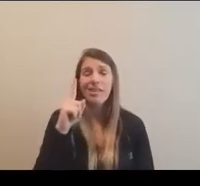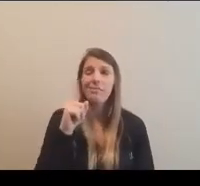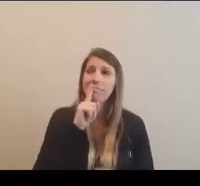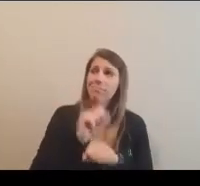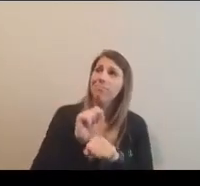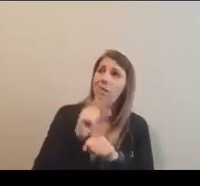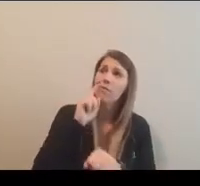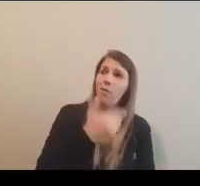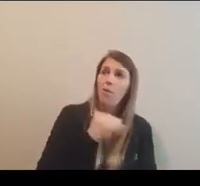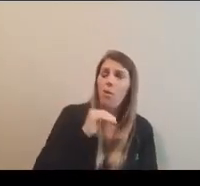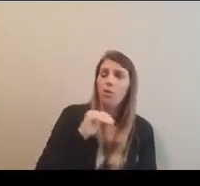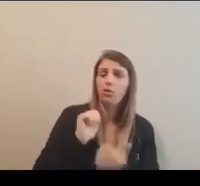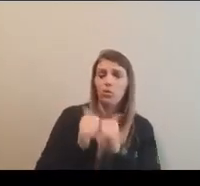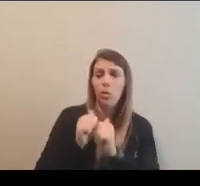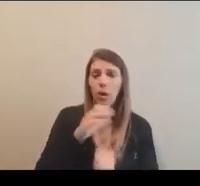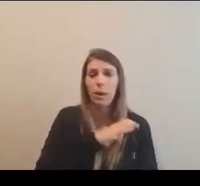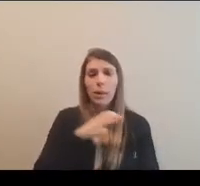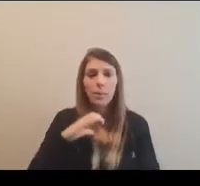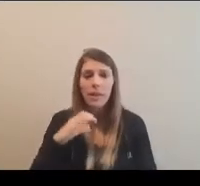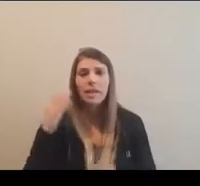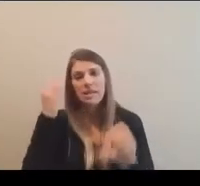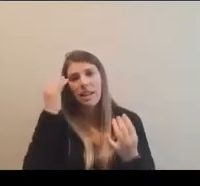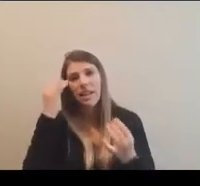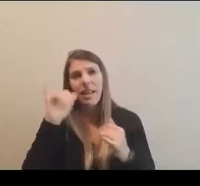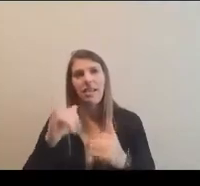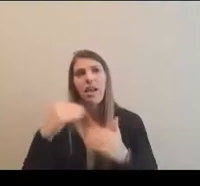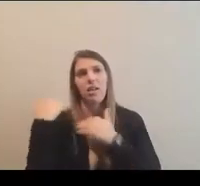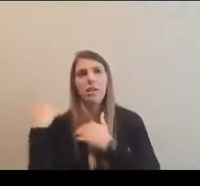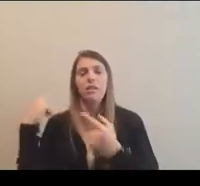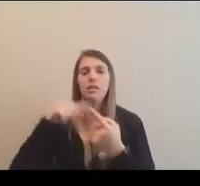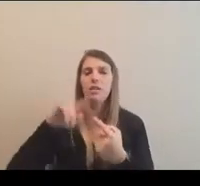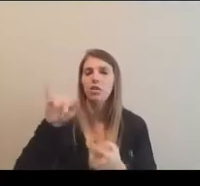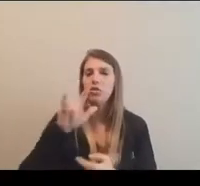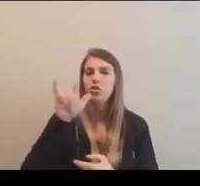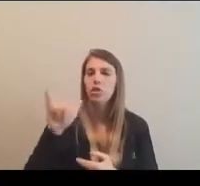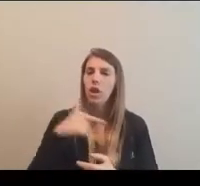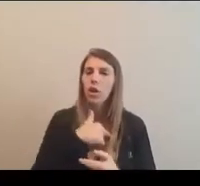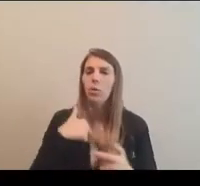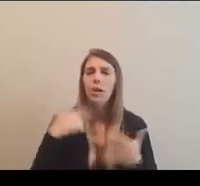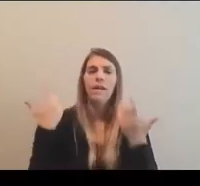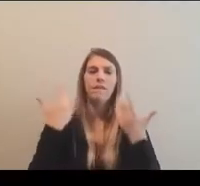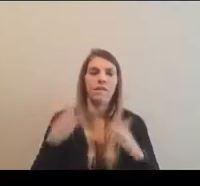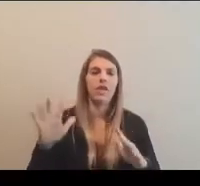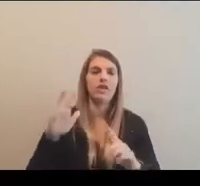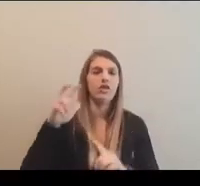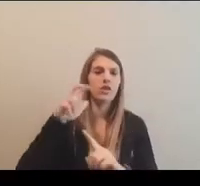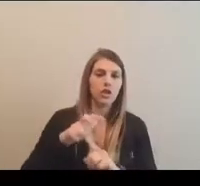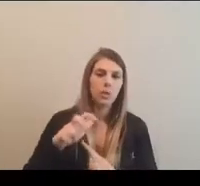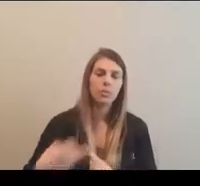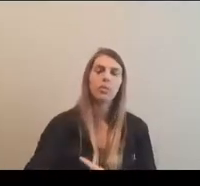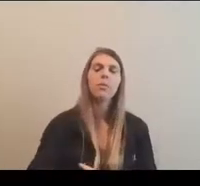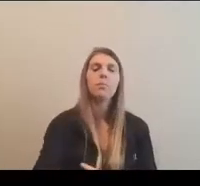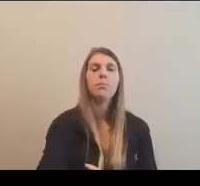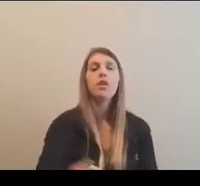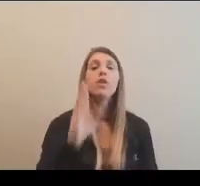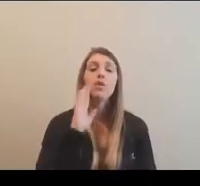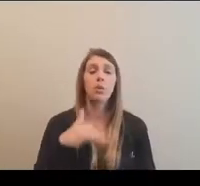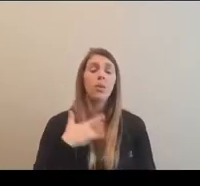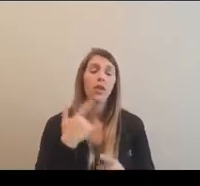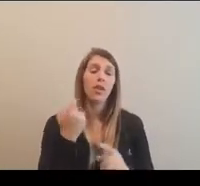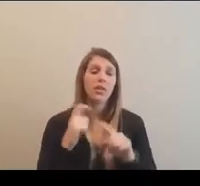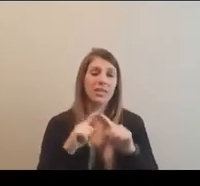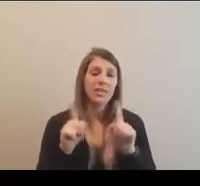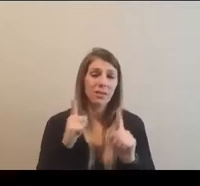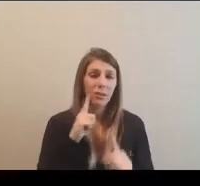and really our staff to, to think about that undertaking until July when we're done executing the championships. And so it will feel differently to